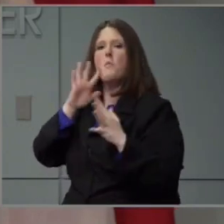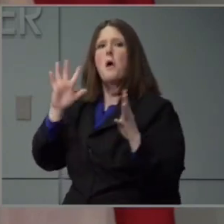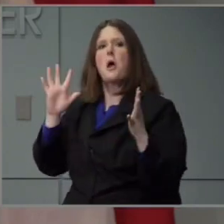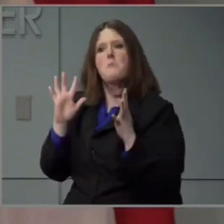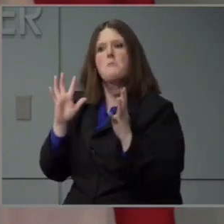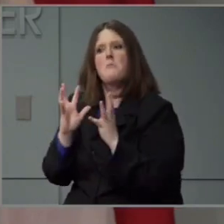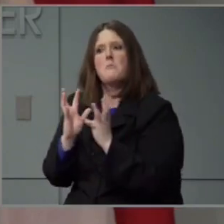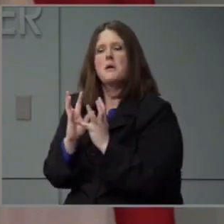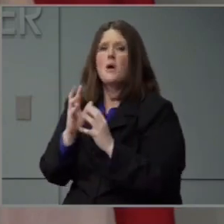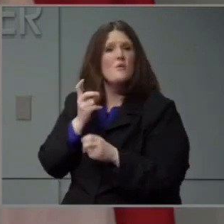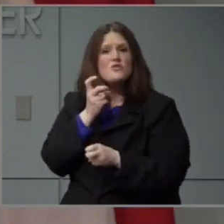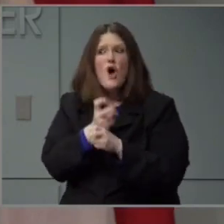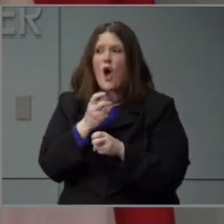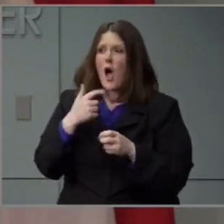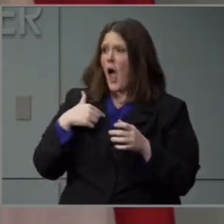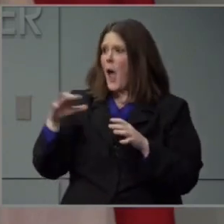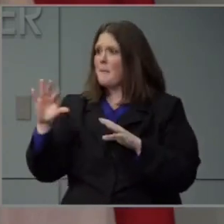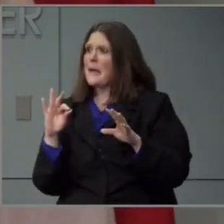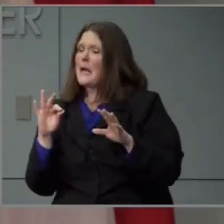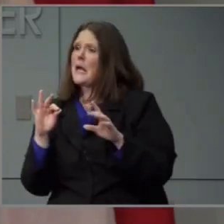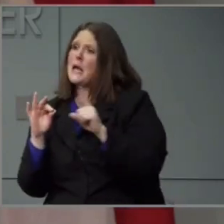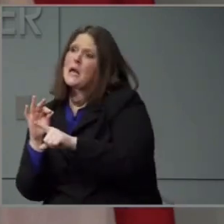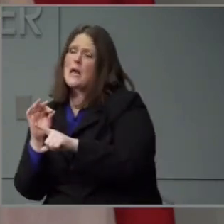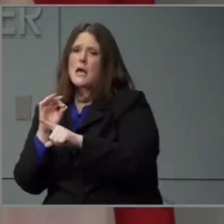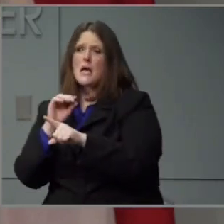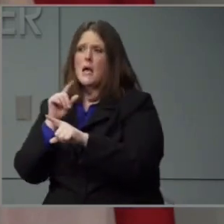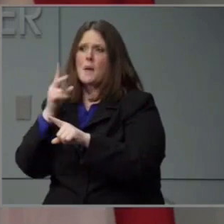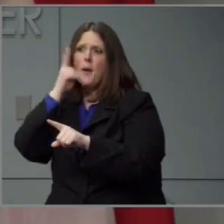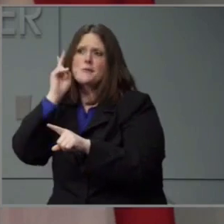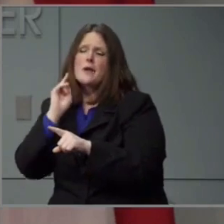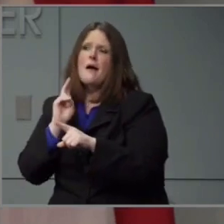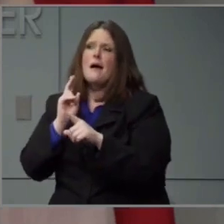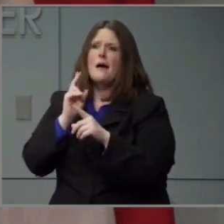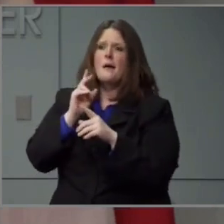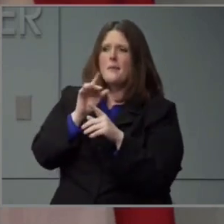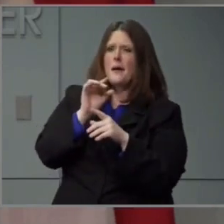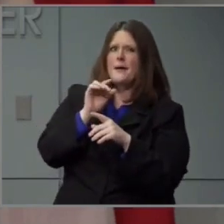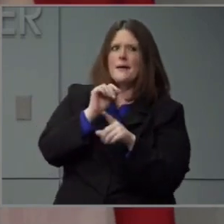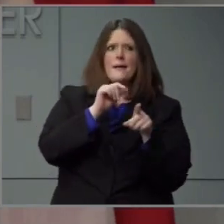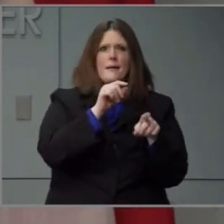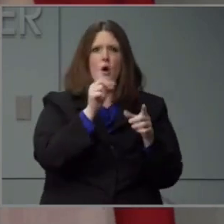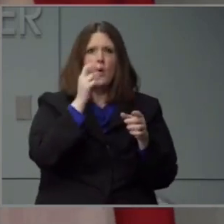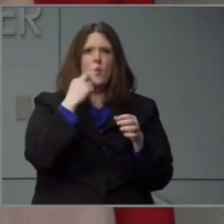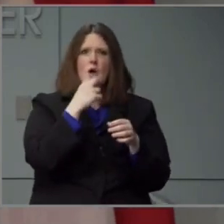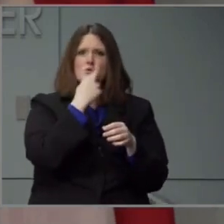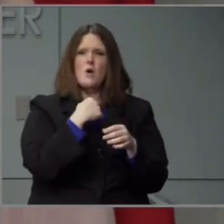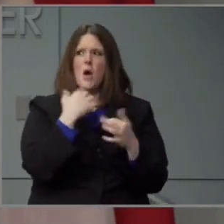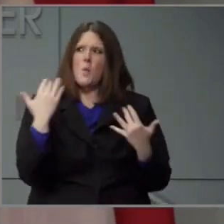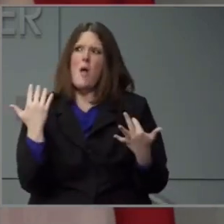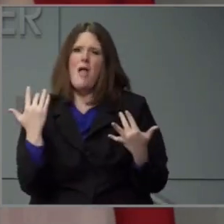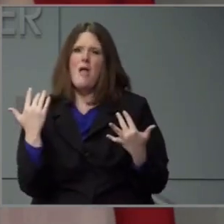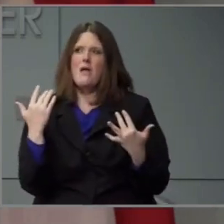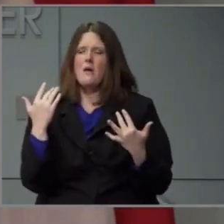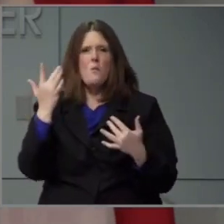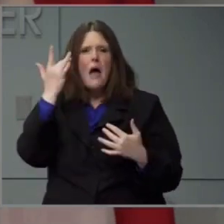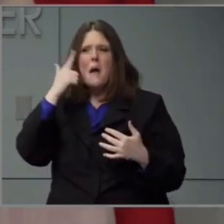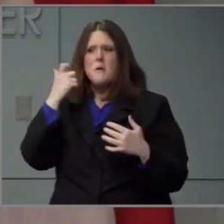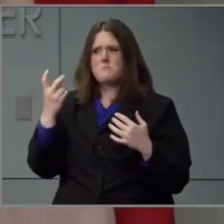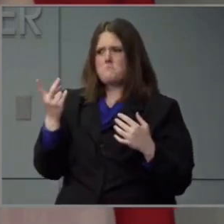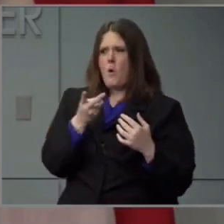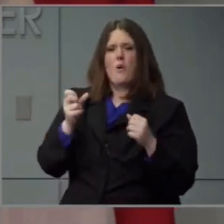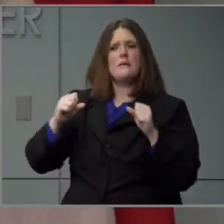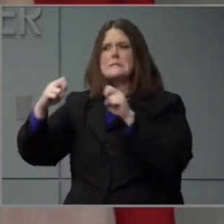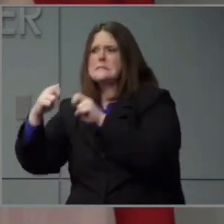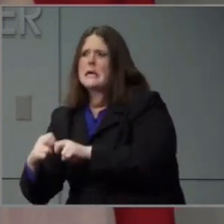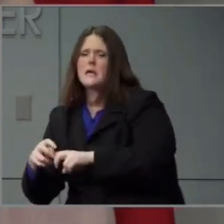barbershop or a salon but not a restaurant those are you know both sit down indoor activities and we felt like